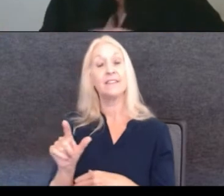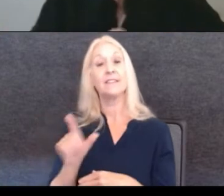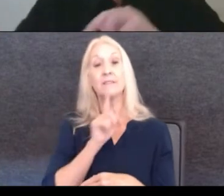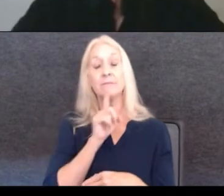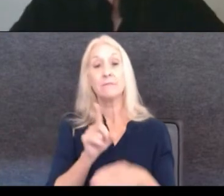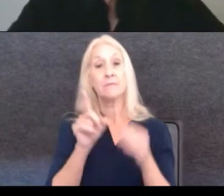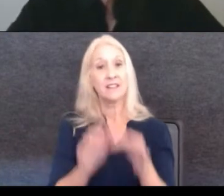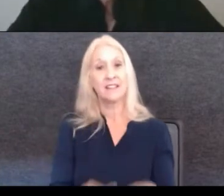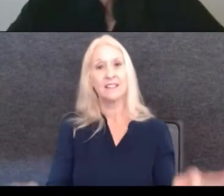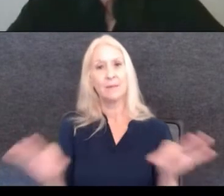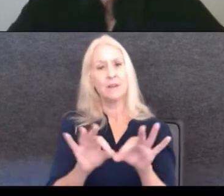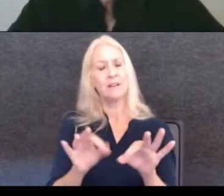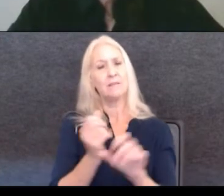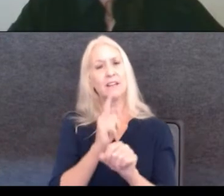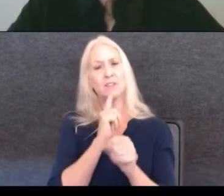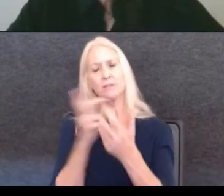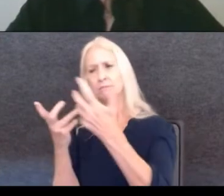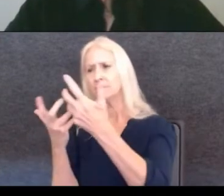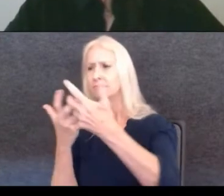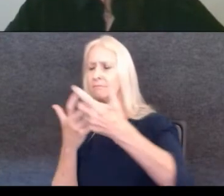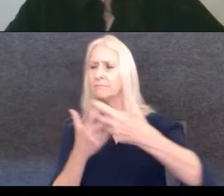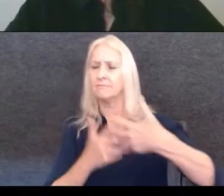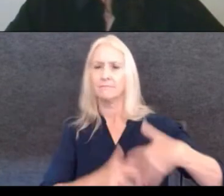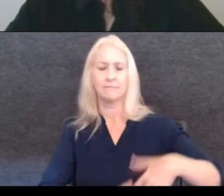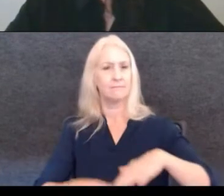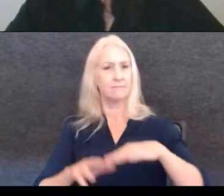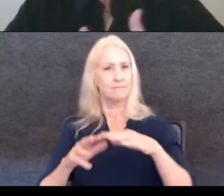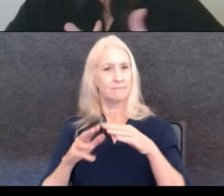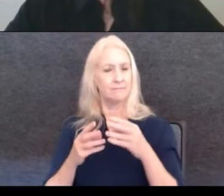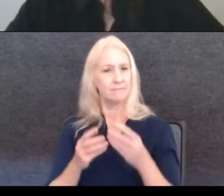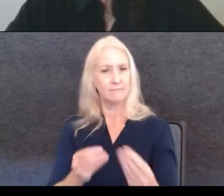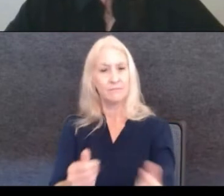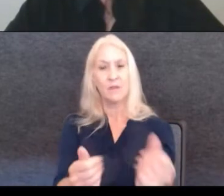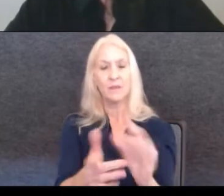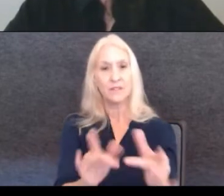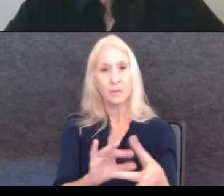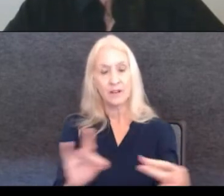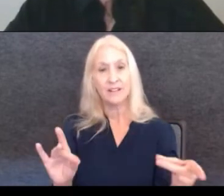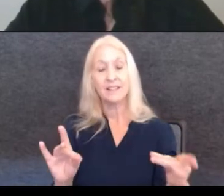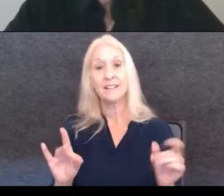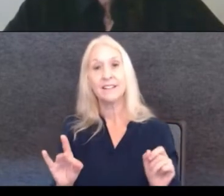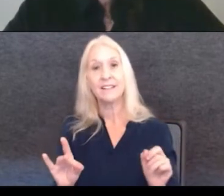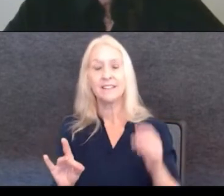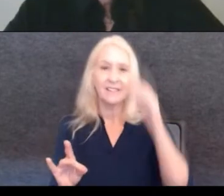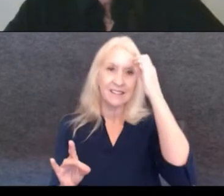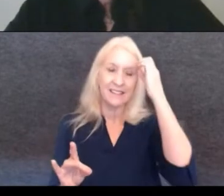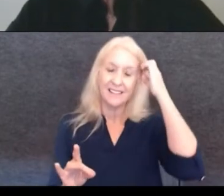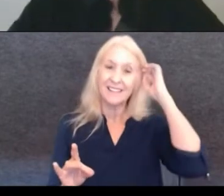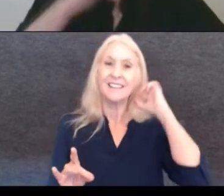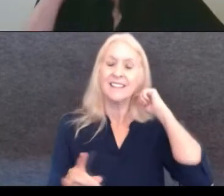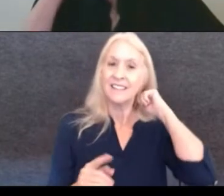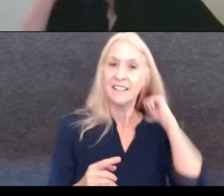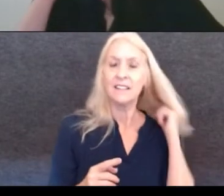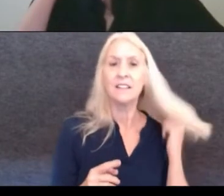create a cohesive story. How, how often are you emotional design? Sorry. How often